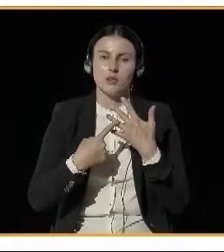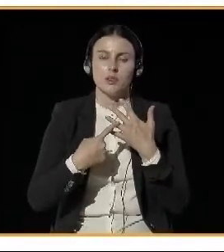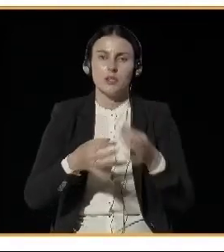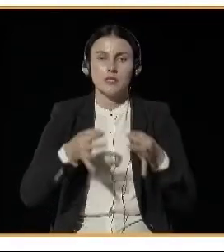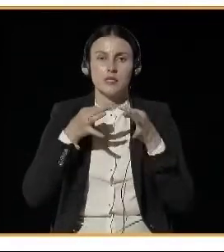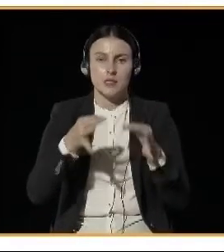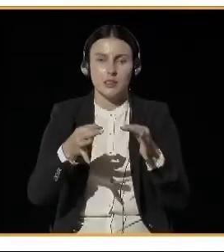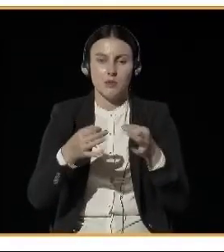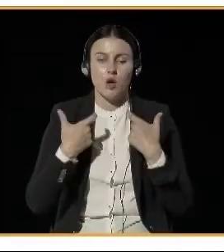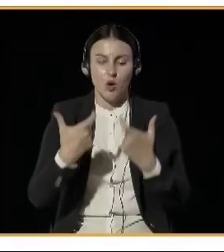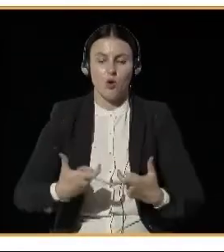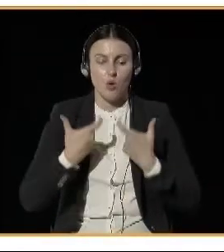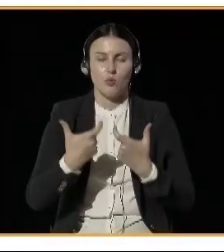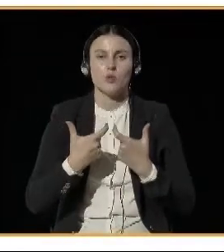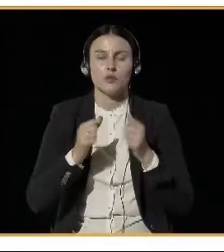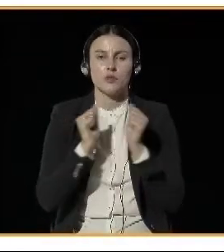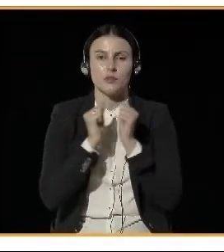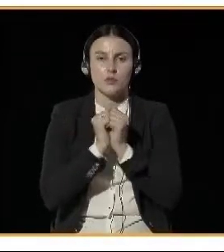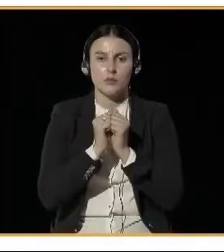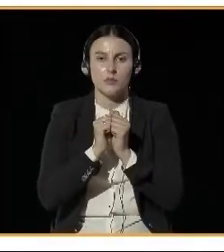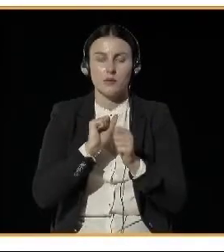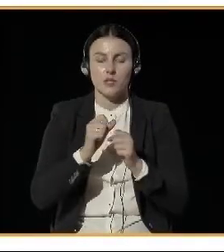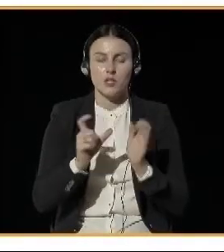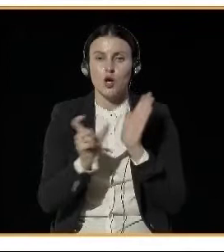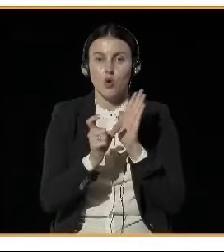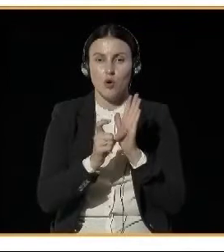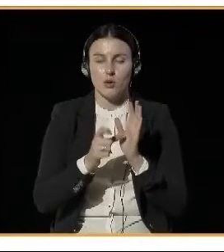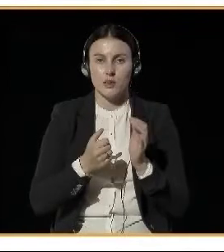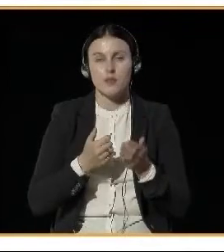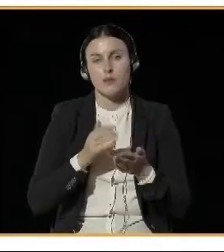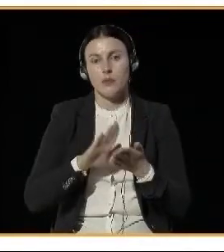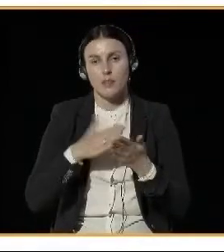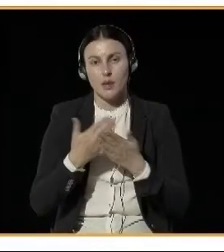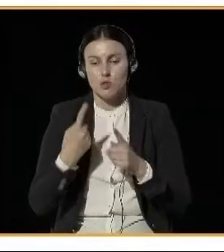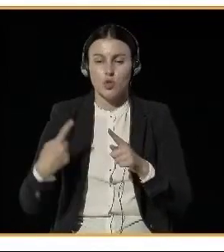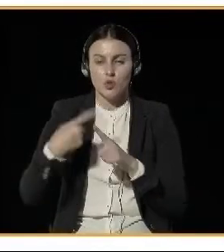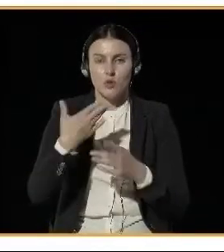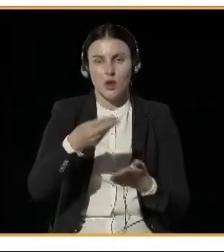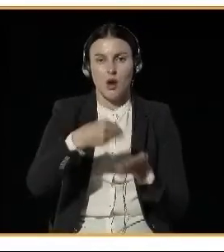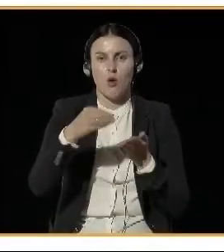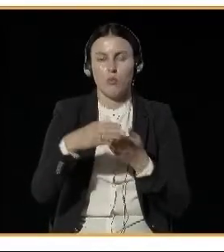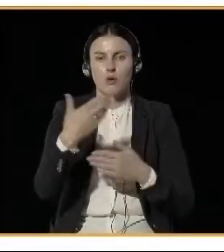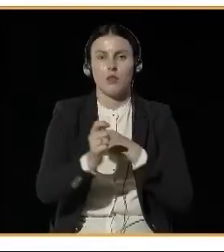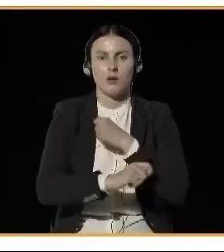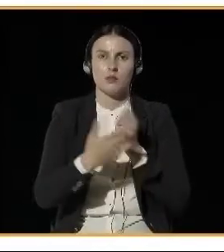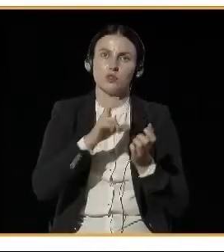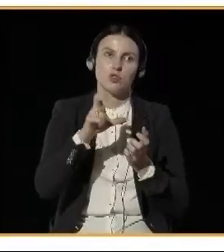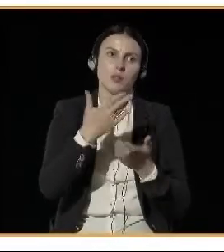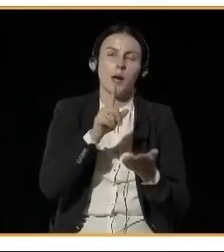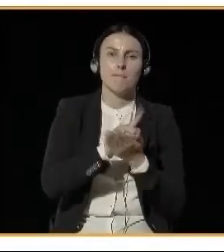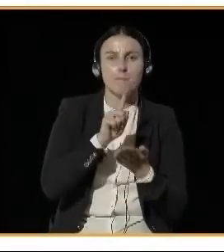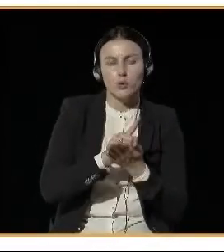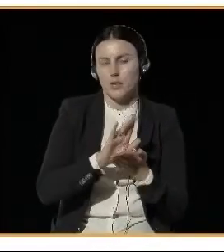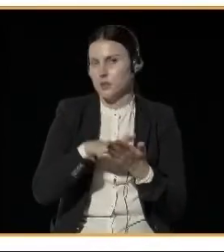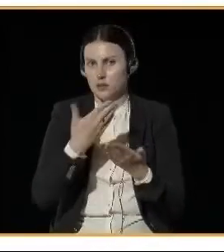measure to reduce the number of cars with studded tires. And today, approximately 90